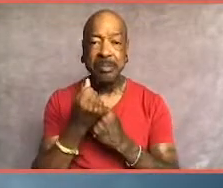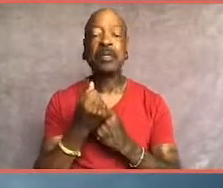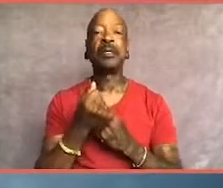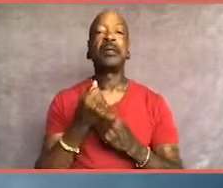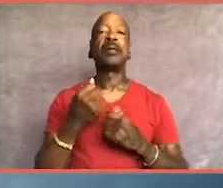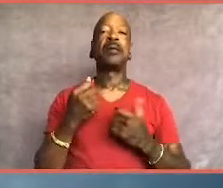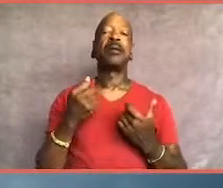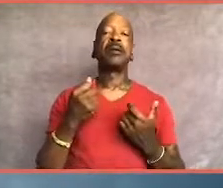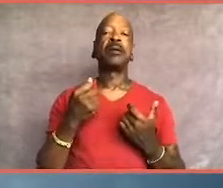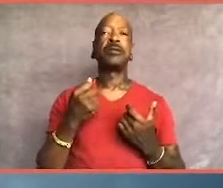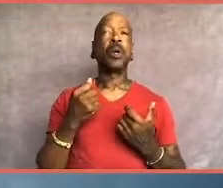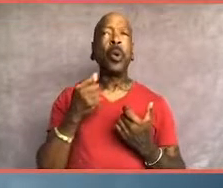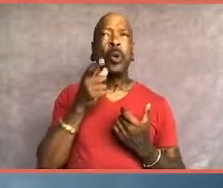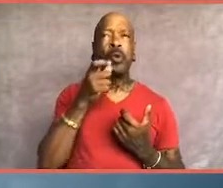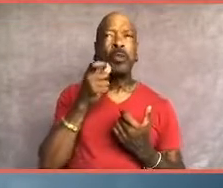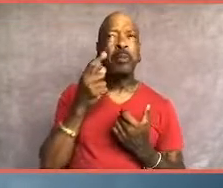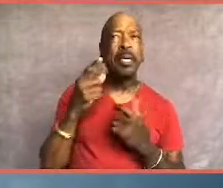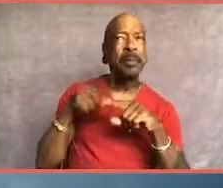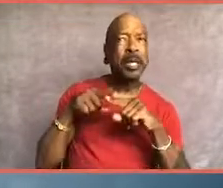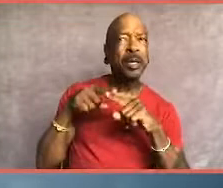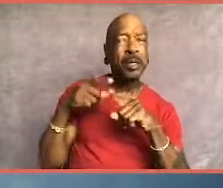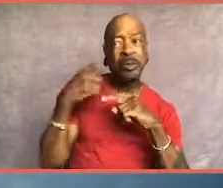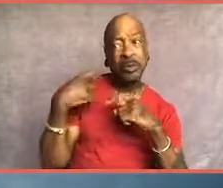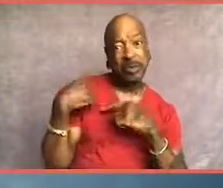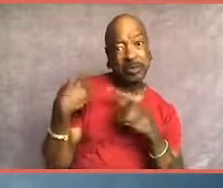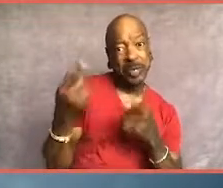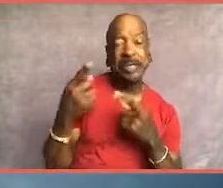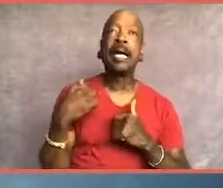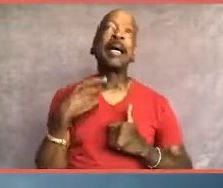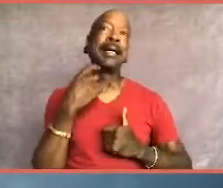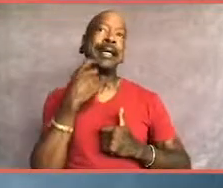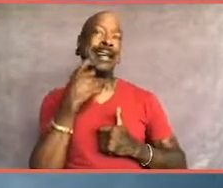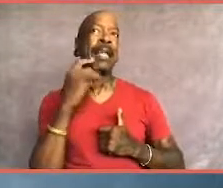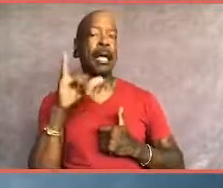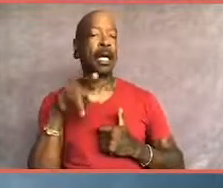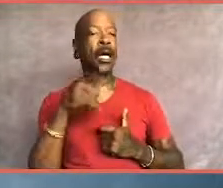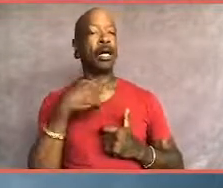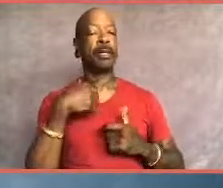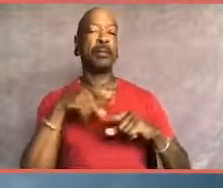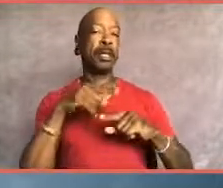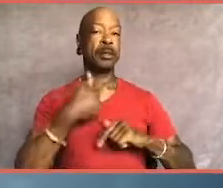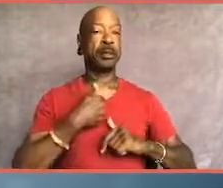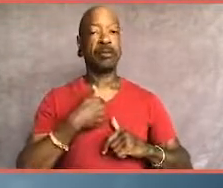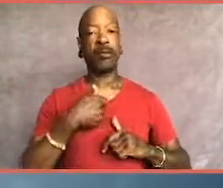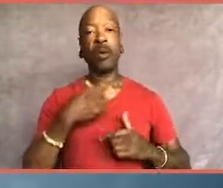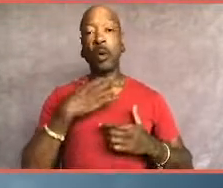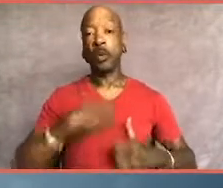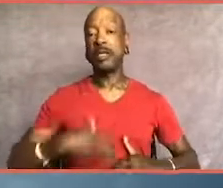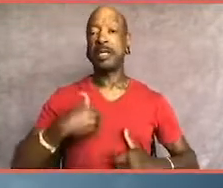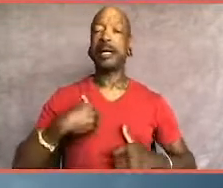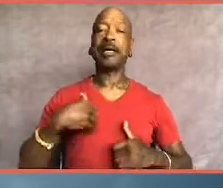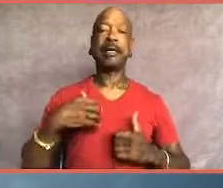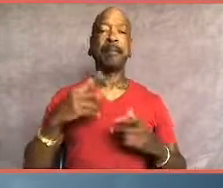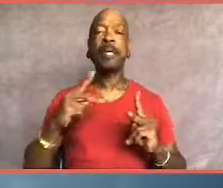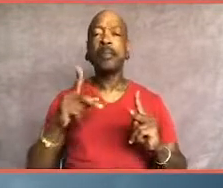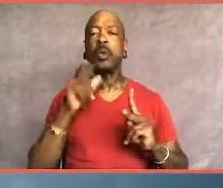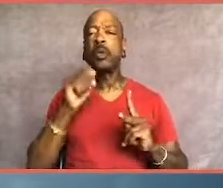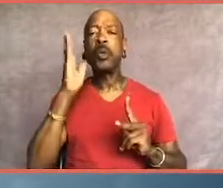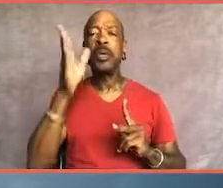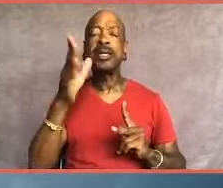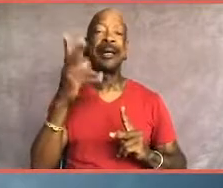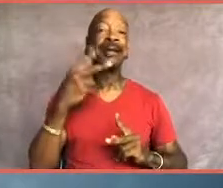Well, lately I've just been depending on myself, but I wish we had other people who can really listen to our voices and